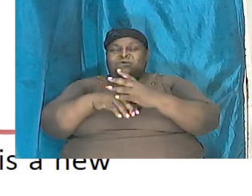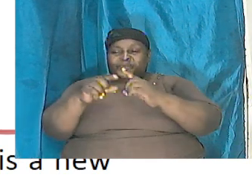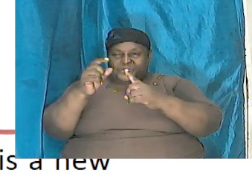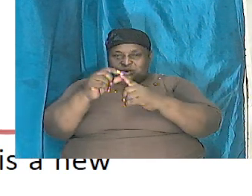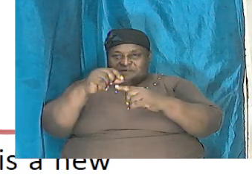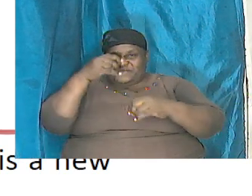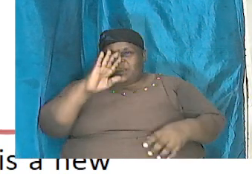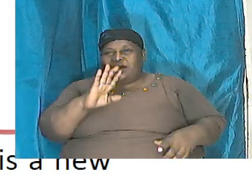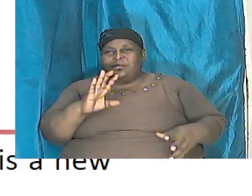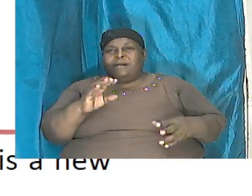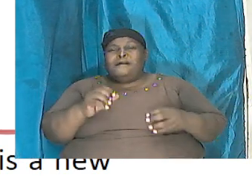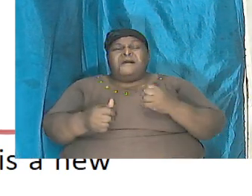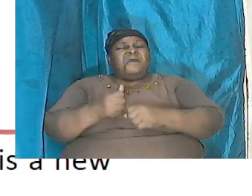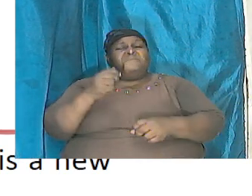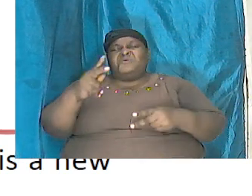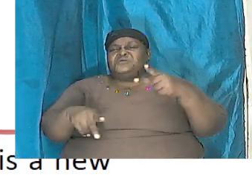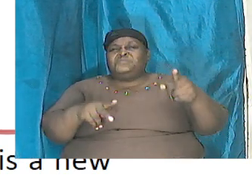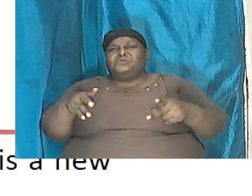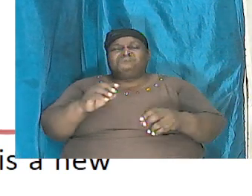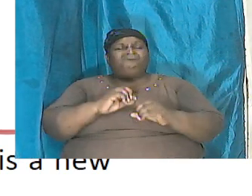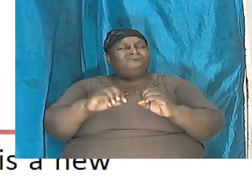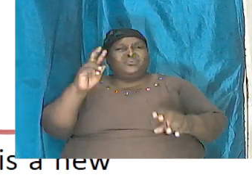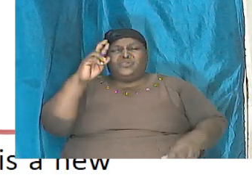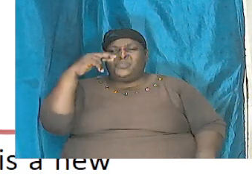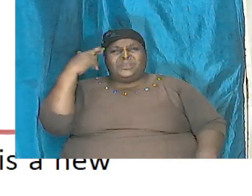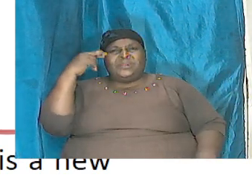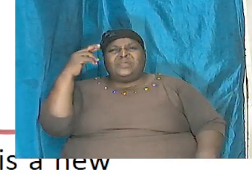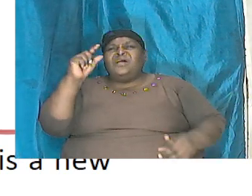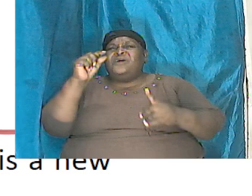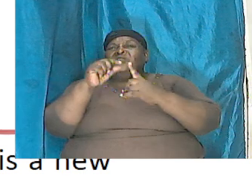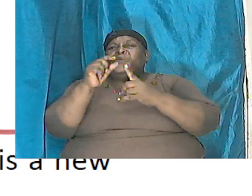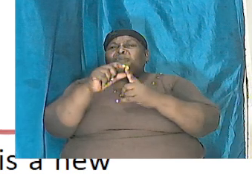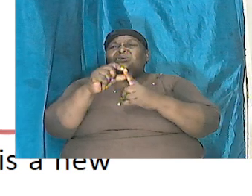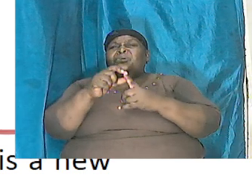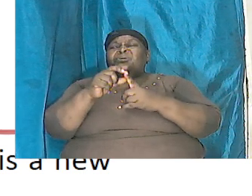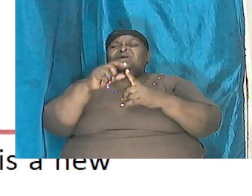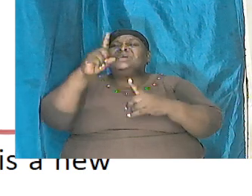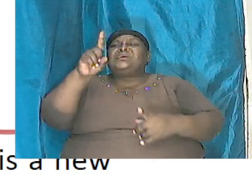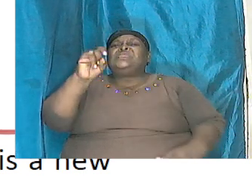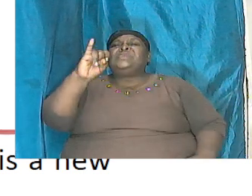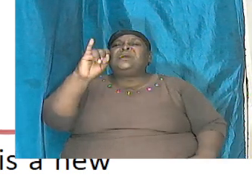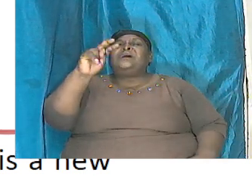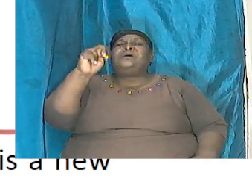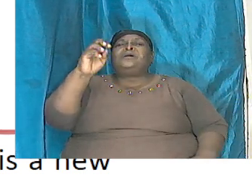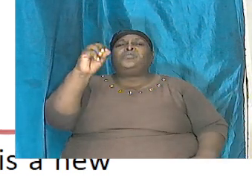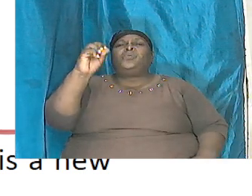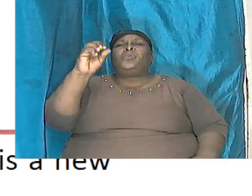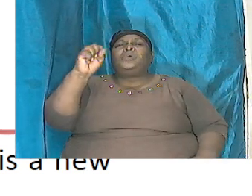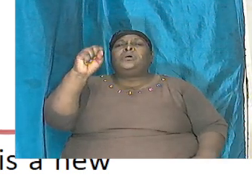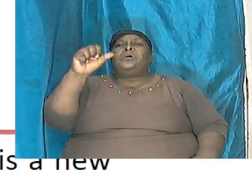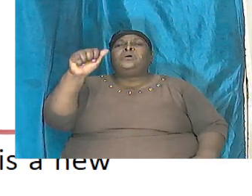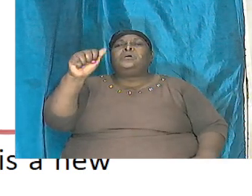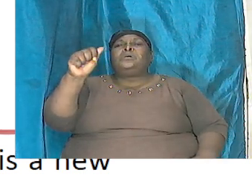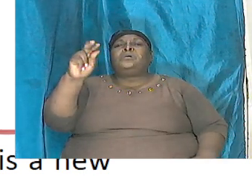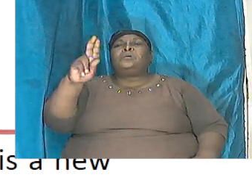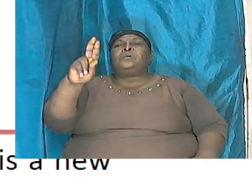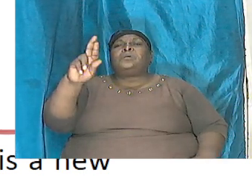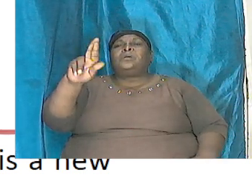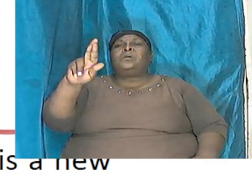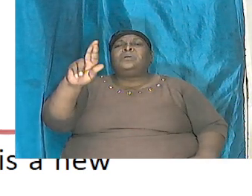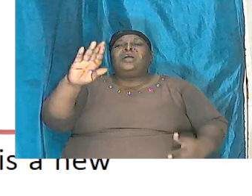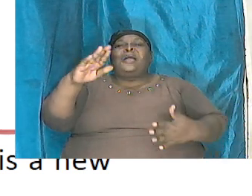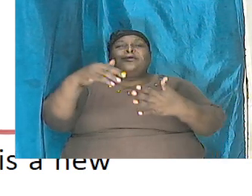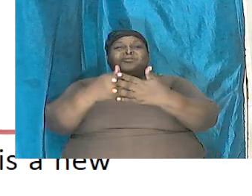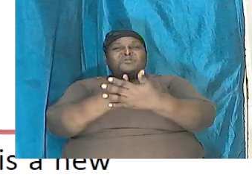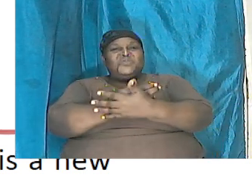most folks don't realize that the word dinosaur is a new word